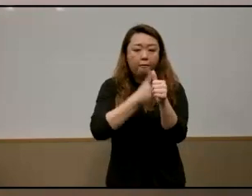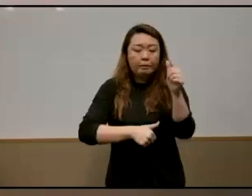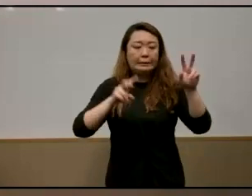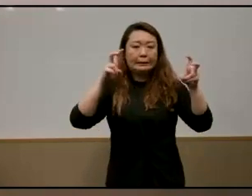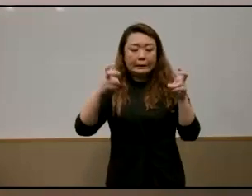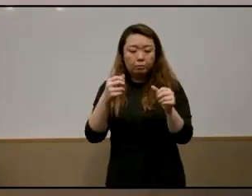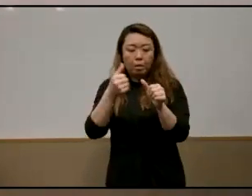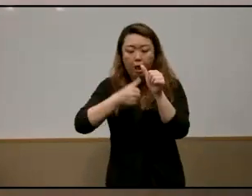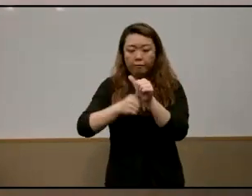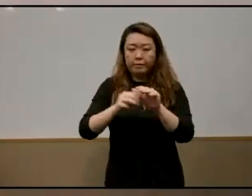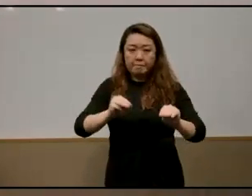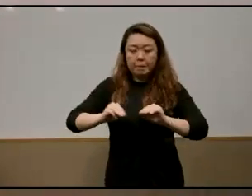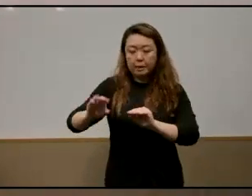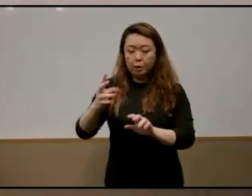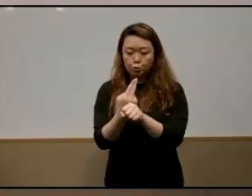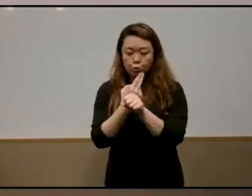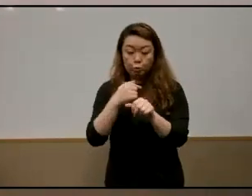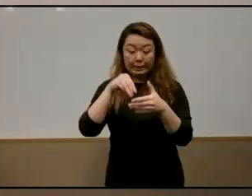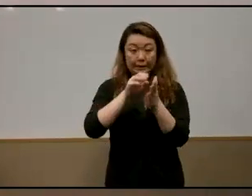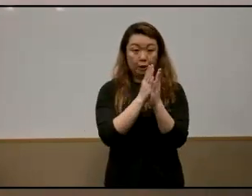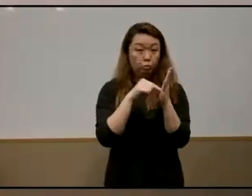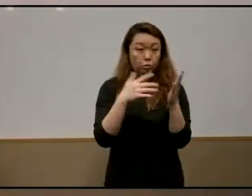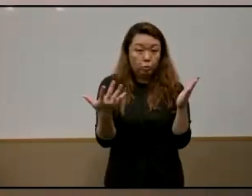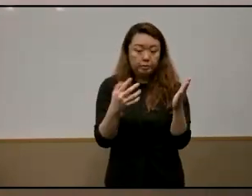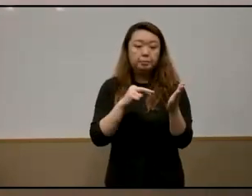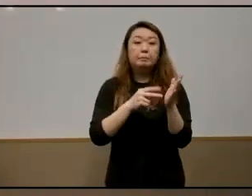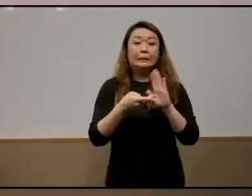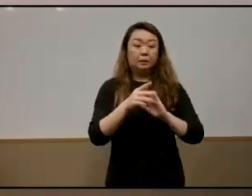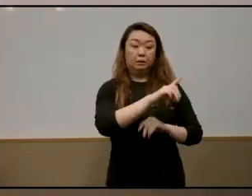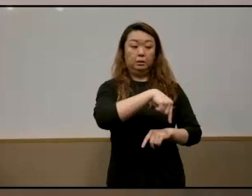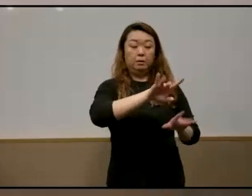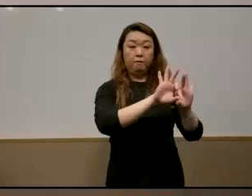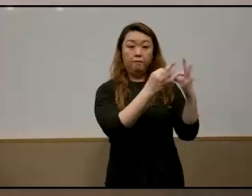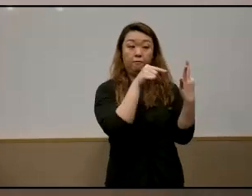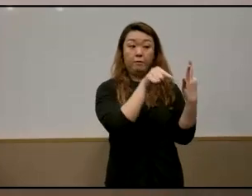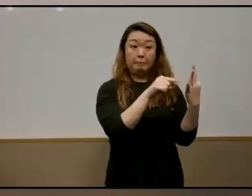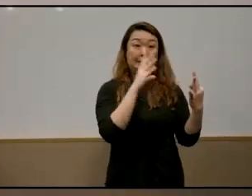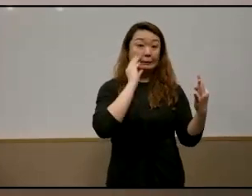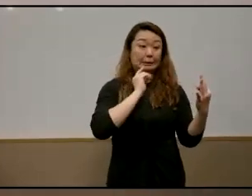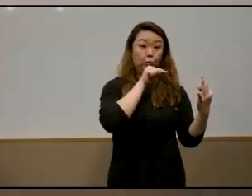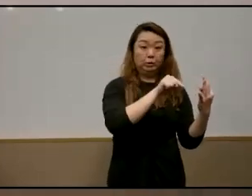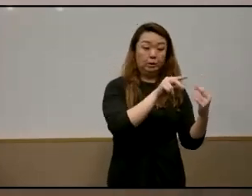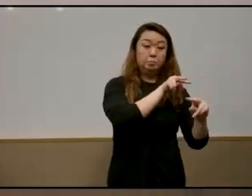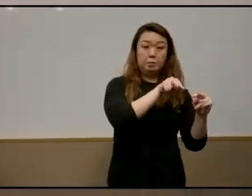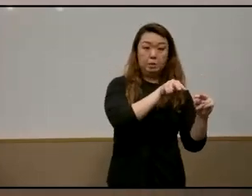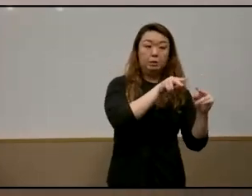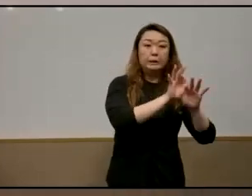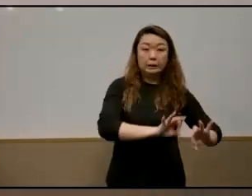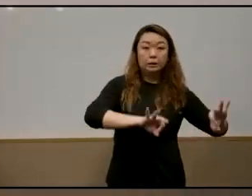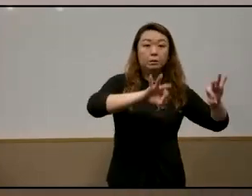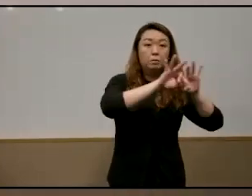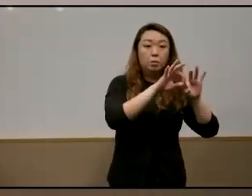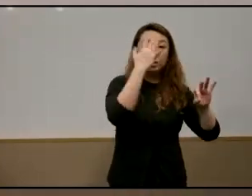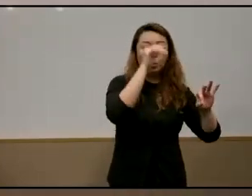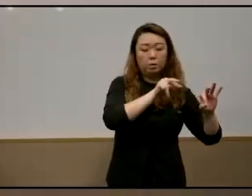theoretical and methodological choice in this book and that is that families perspectives and experiences matter they can be deeply helpful in helping us